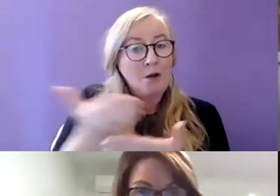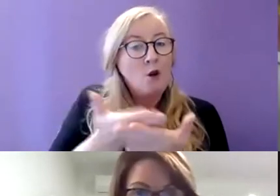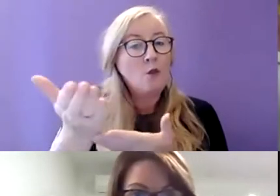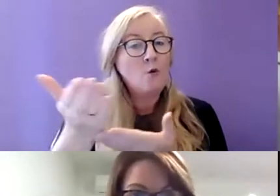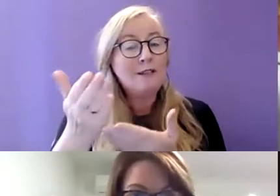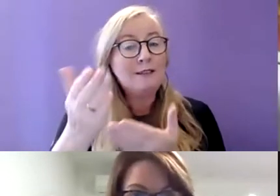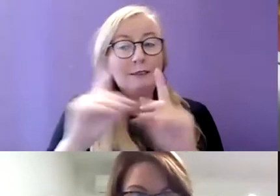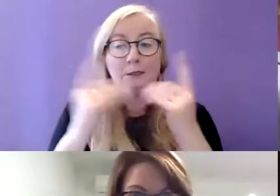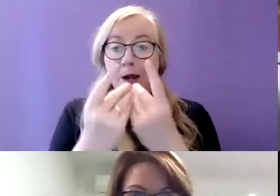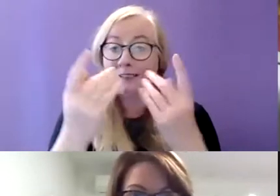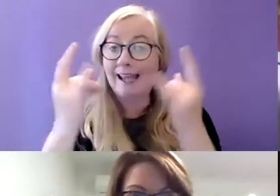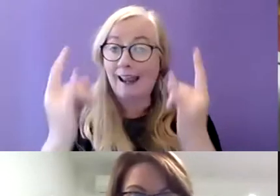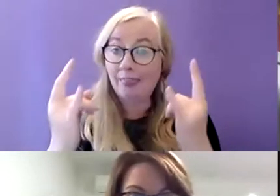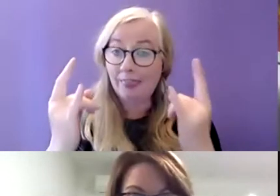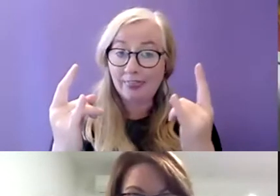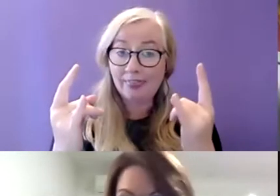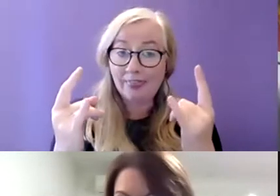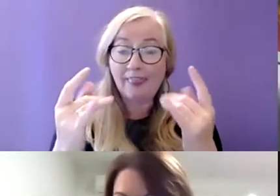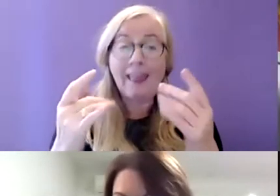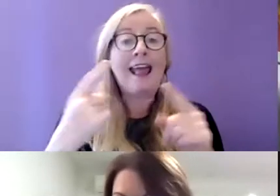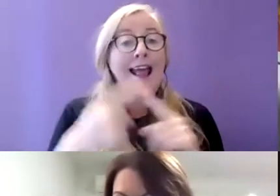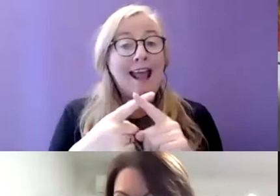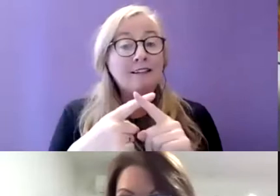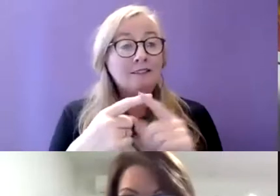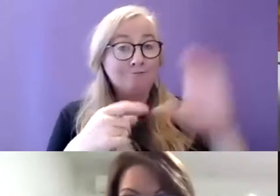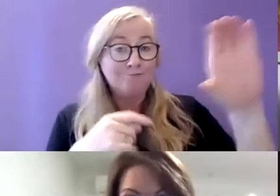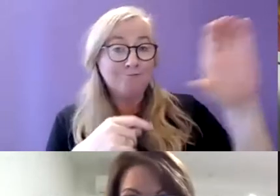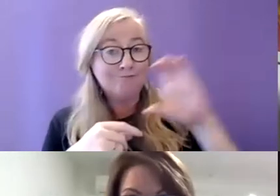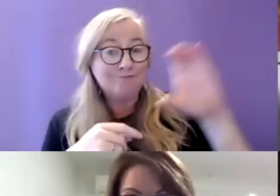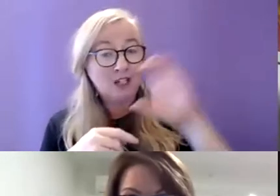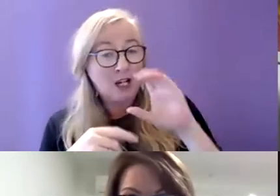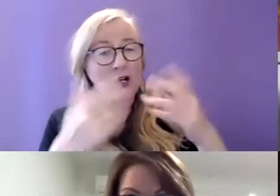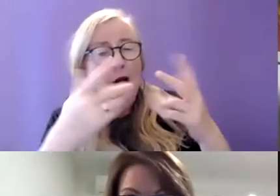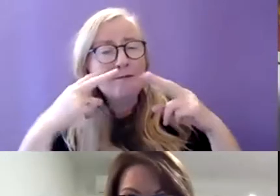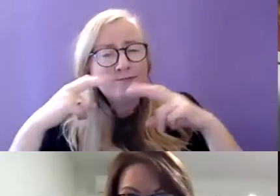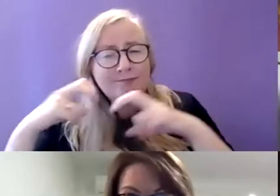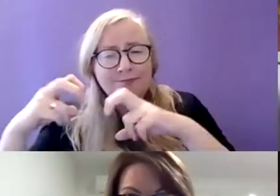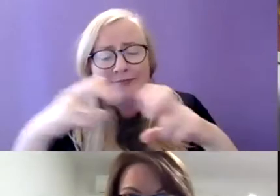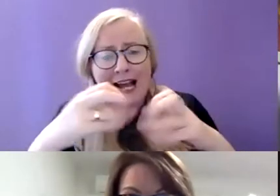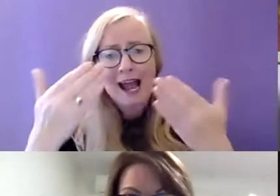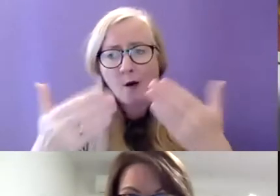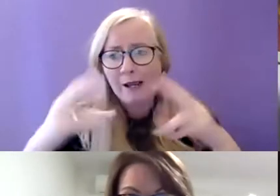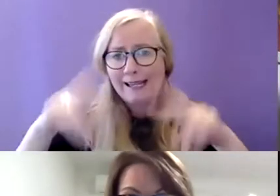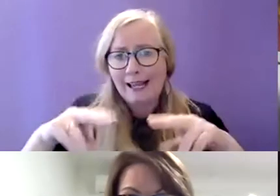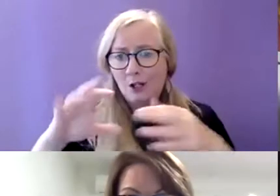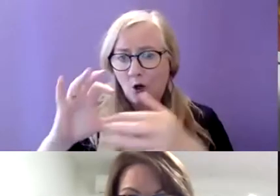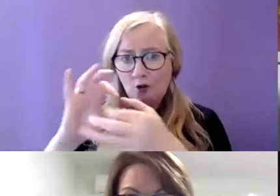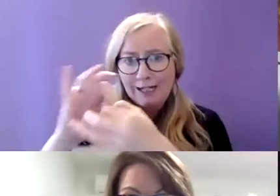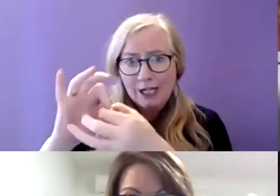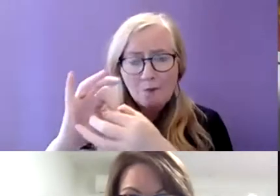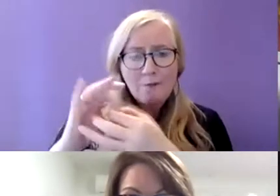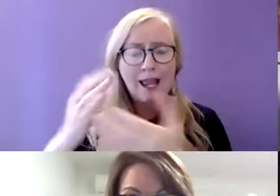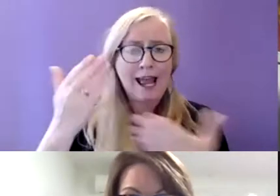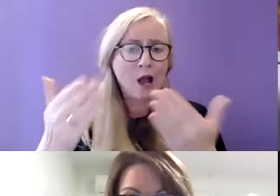Health and philanthropy to try to explore how those kinds of relationships and ways of